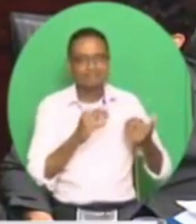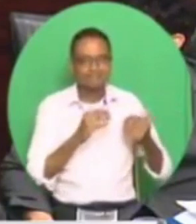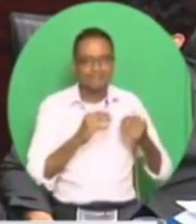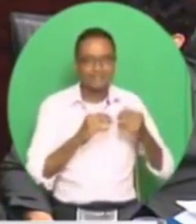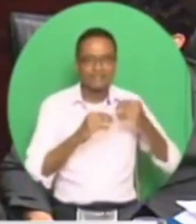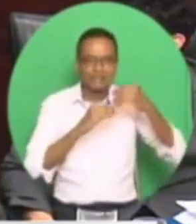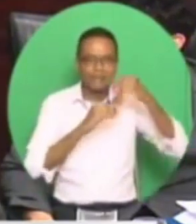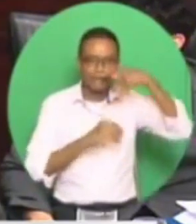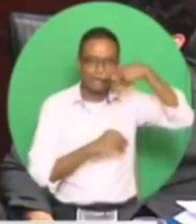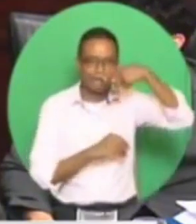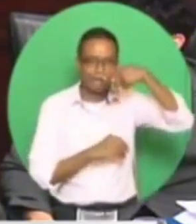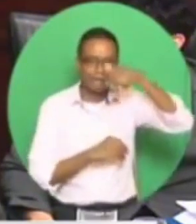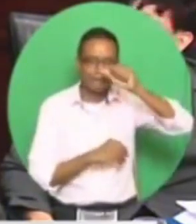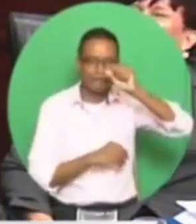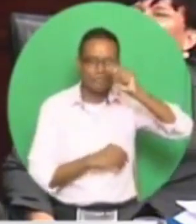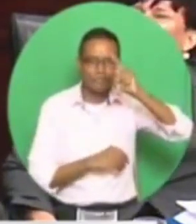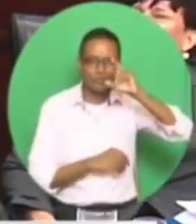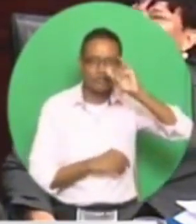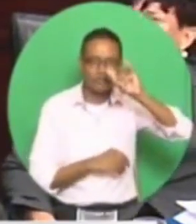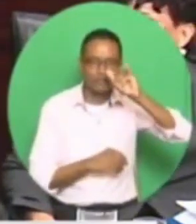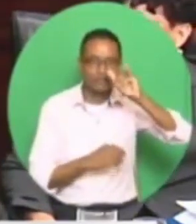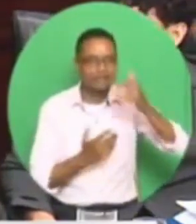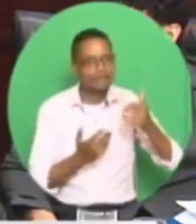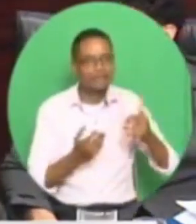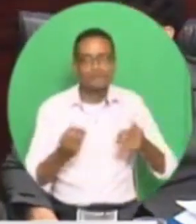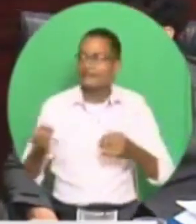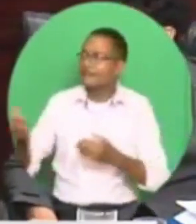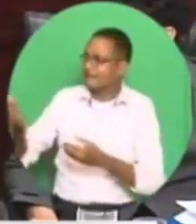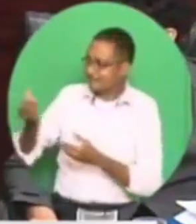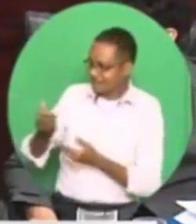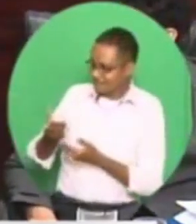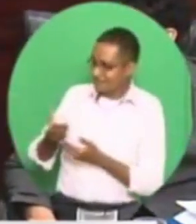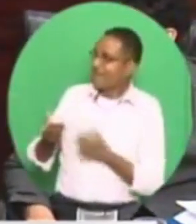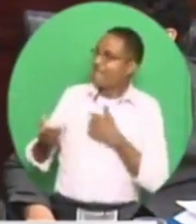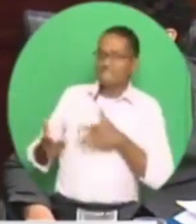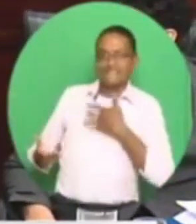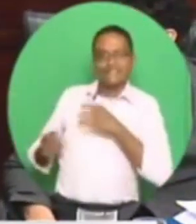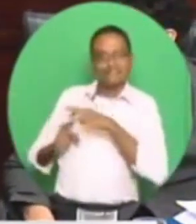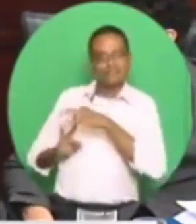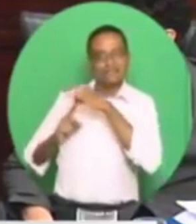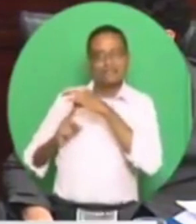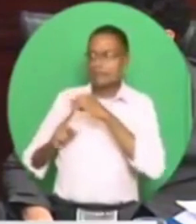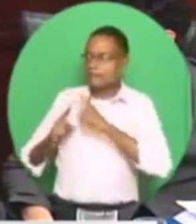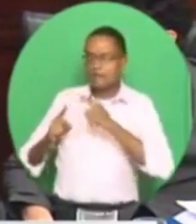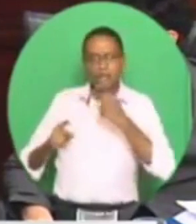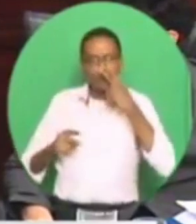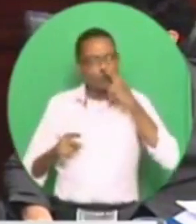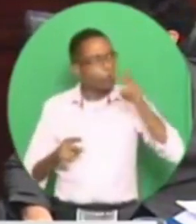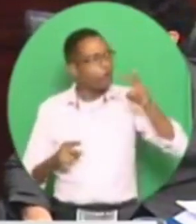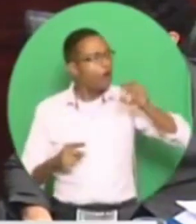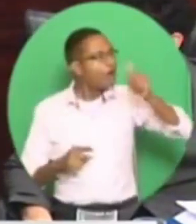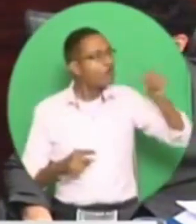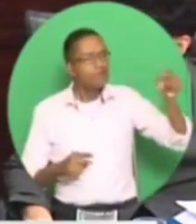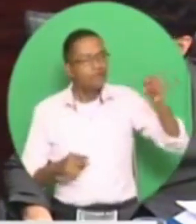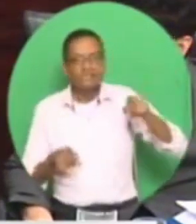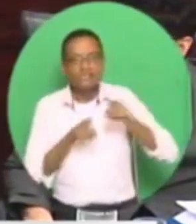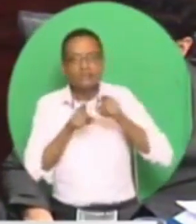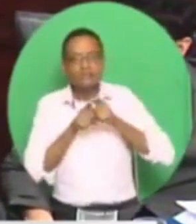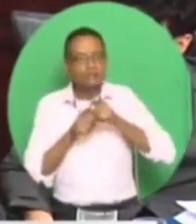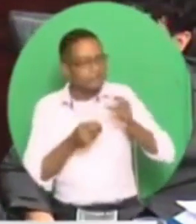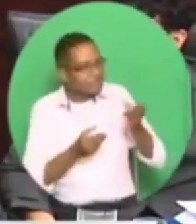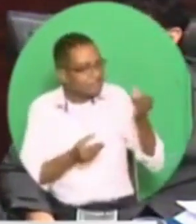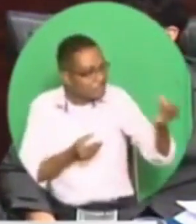Madam Speaker, when I look around, everybody in the cabin had the same pastry. But at first, I thought this was only me getting this wonderful pastry.